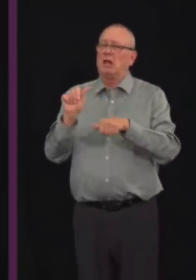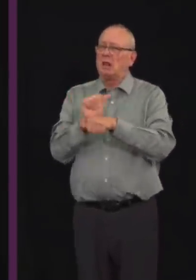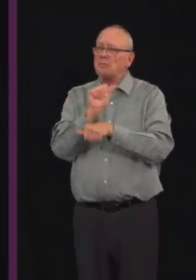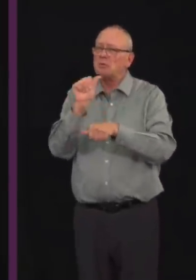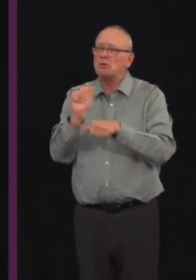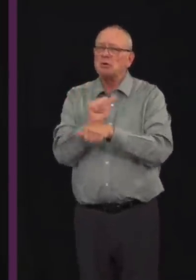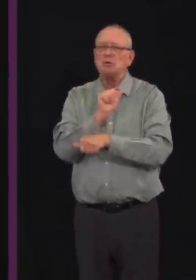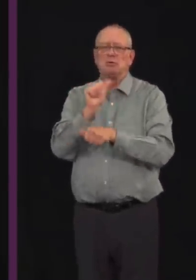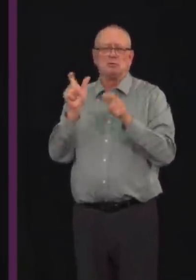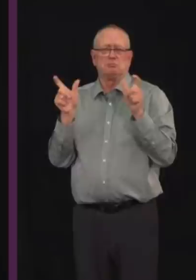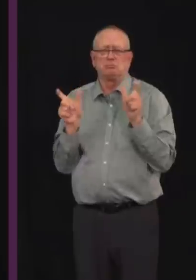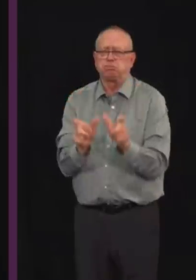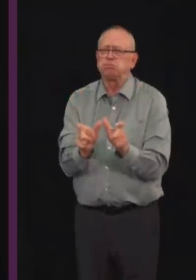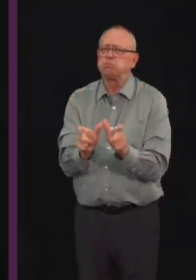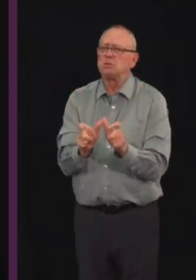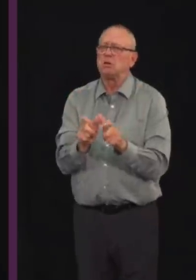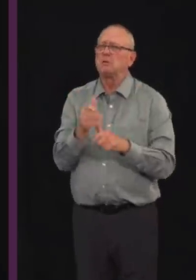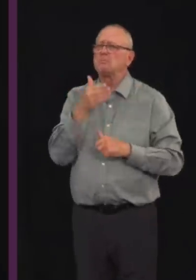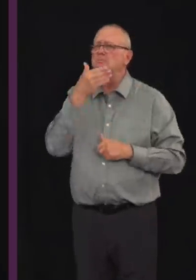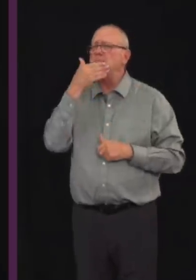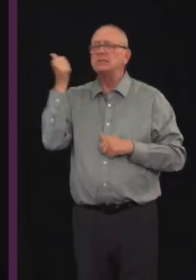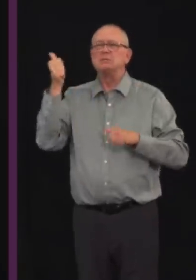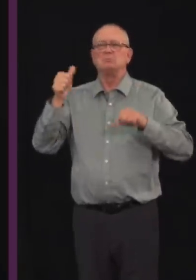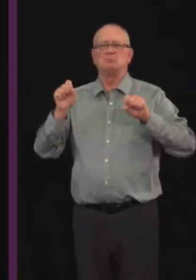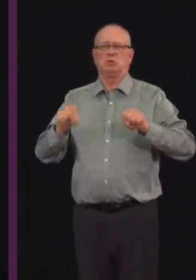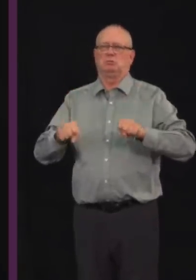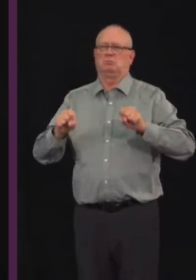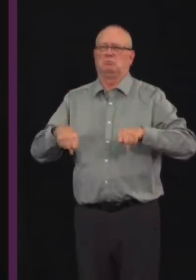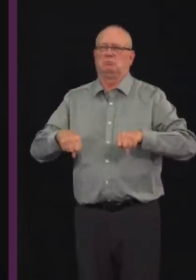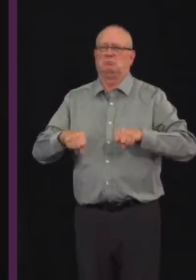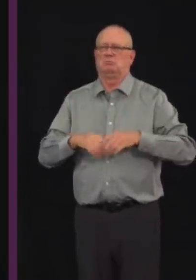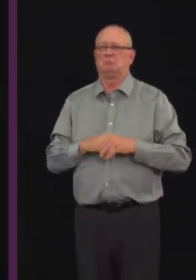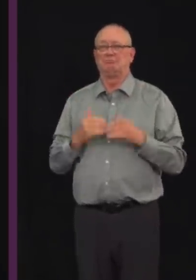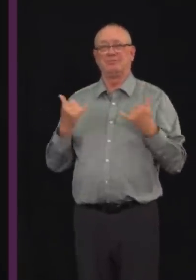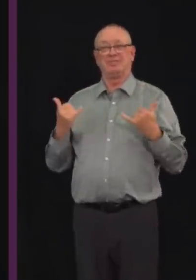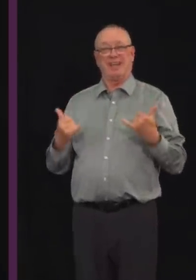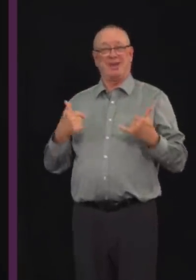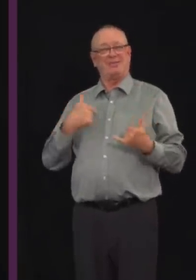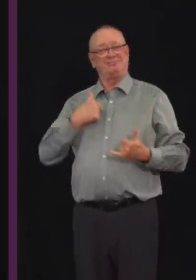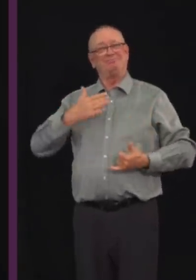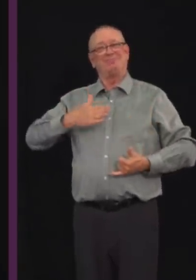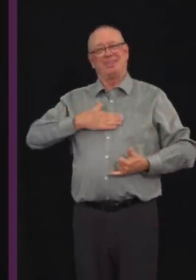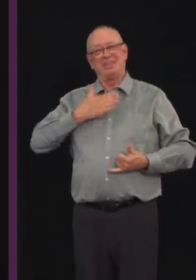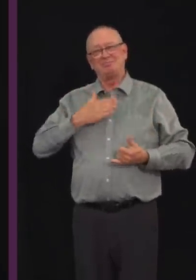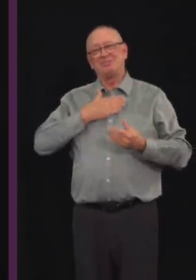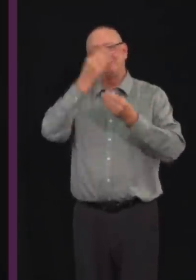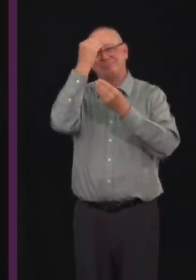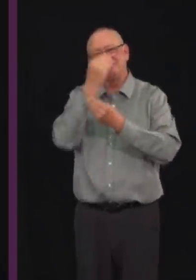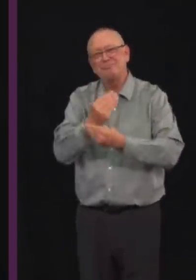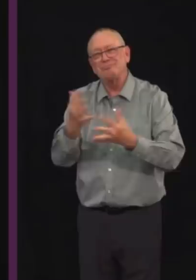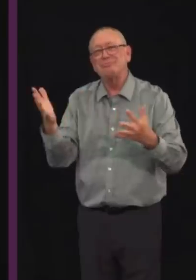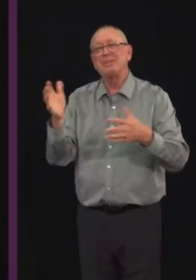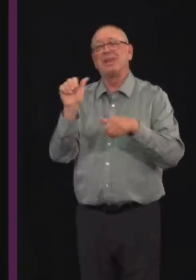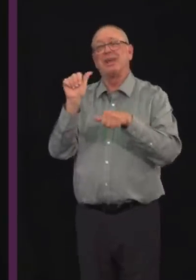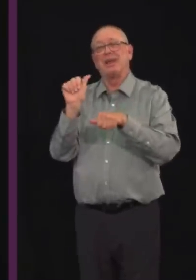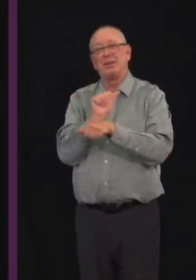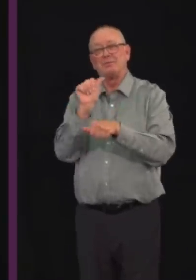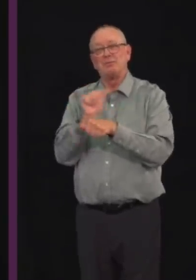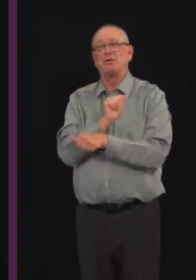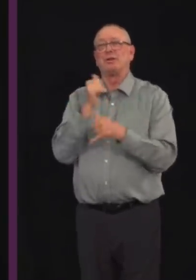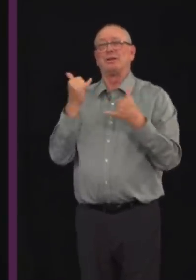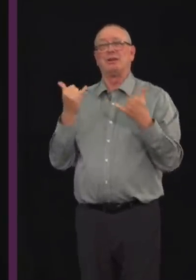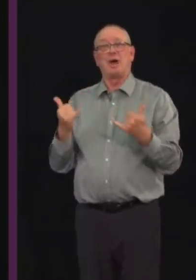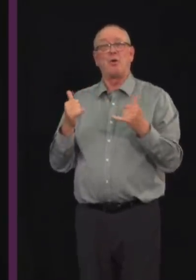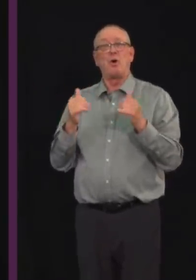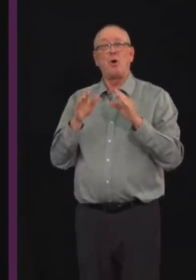I am very happy to announce that Alberta is accelerating our relaunch strategy further